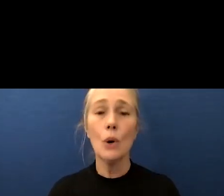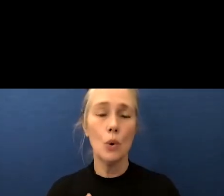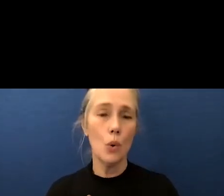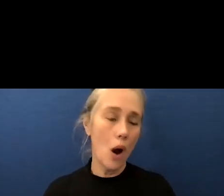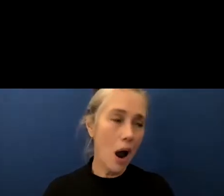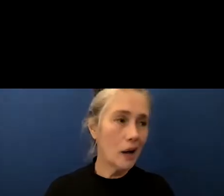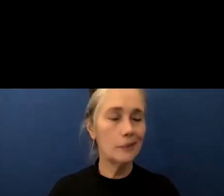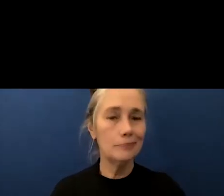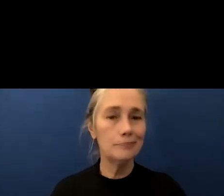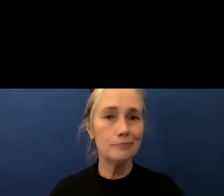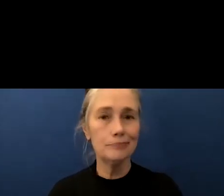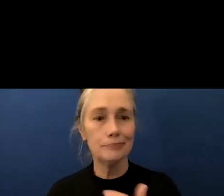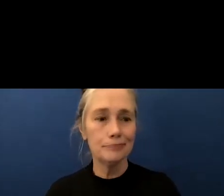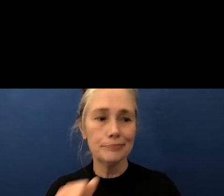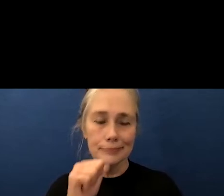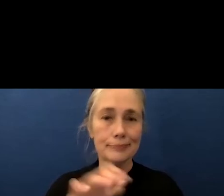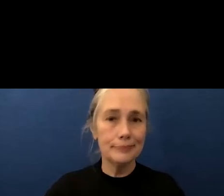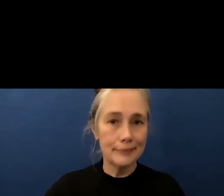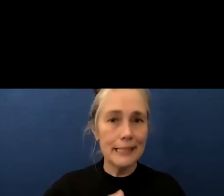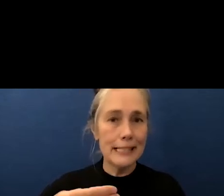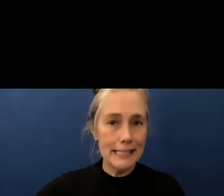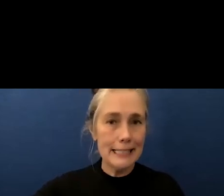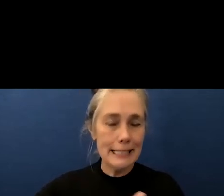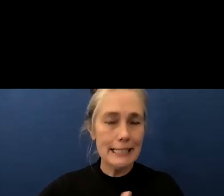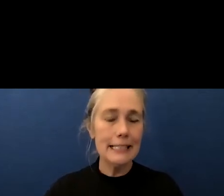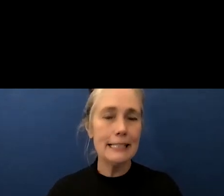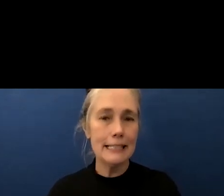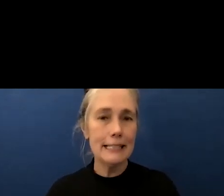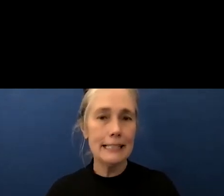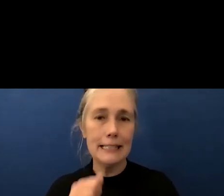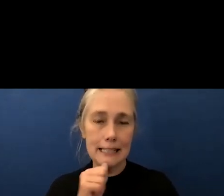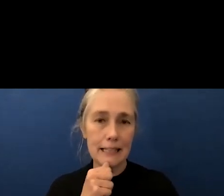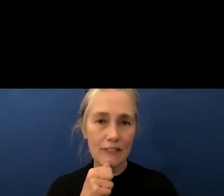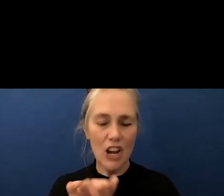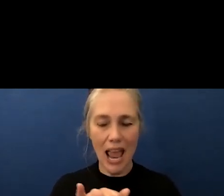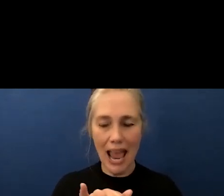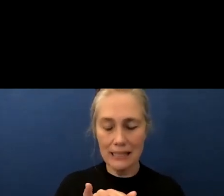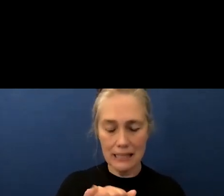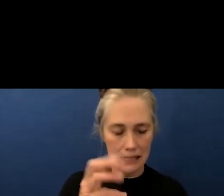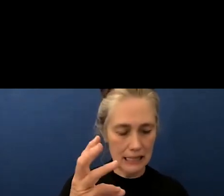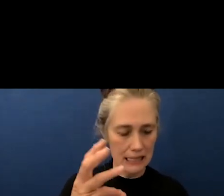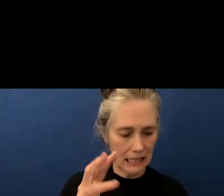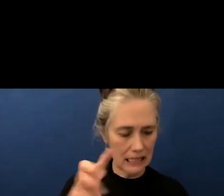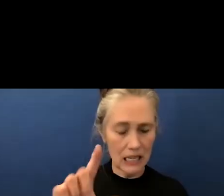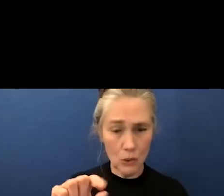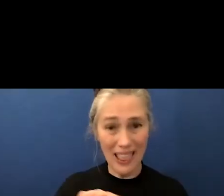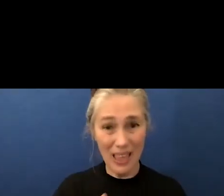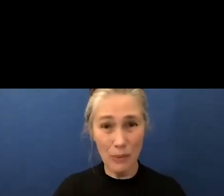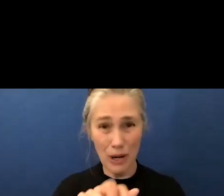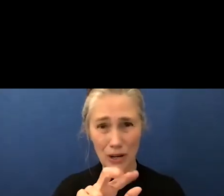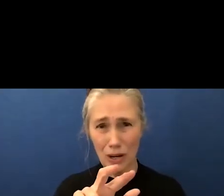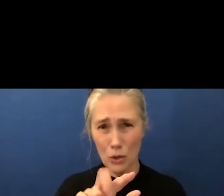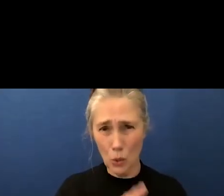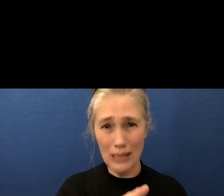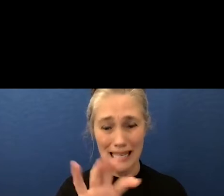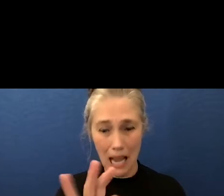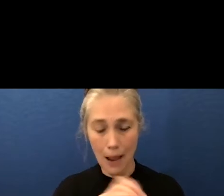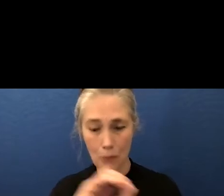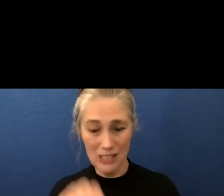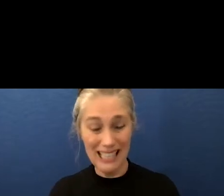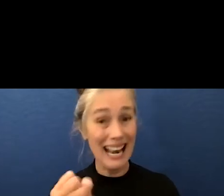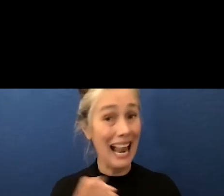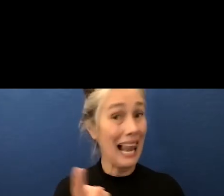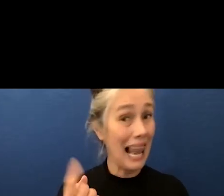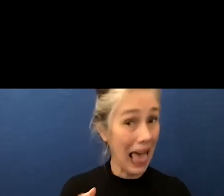2019 and 20 they were at 35 percent last school year they were at 39.8